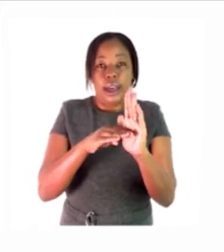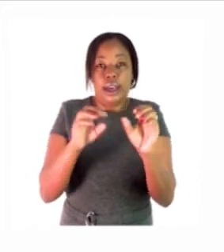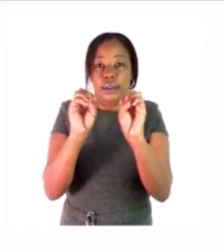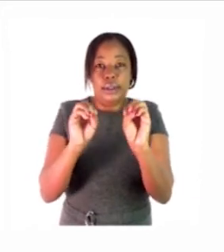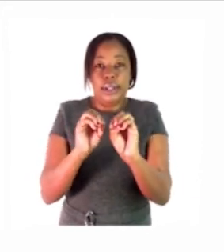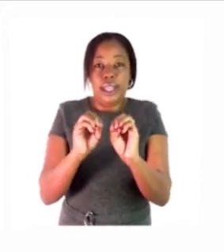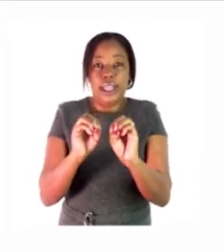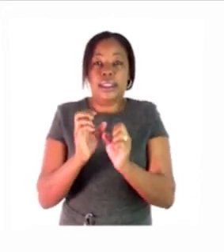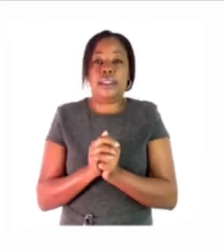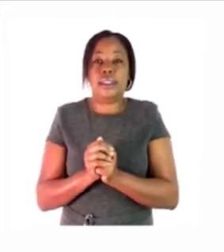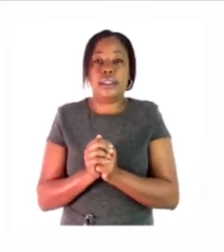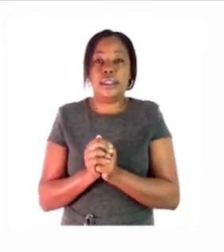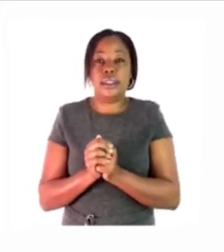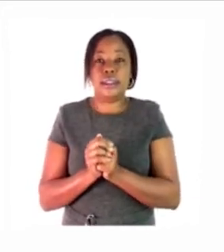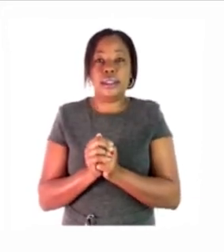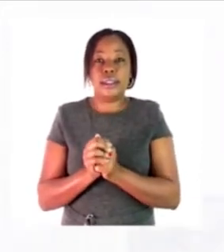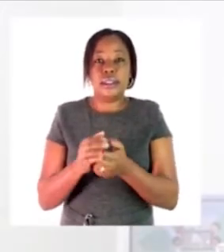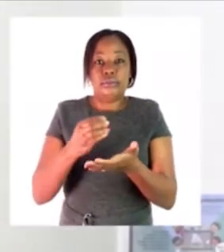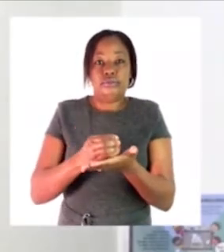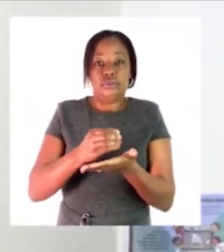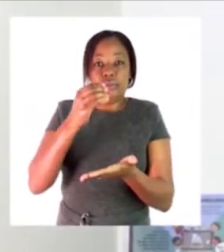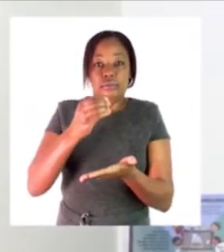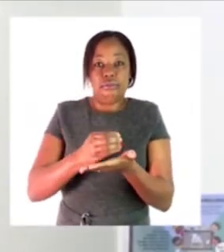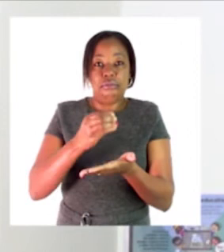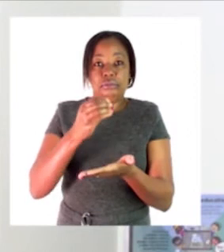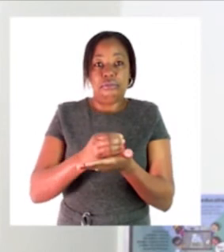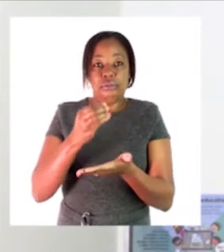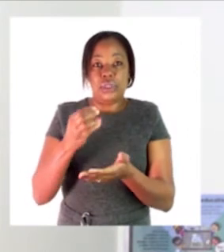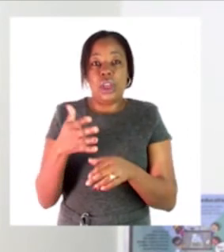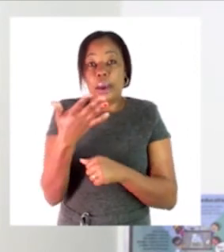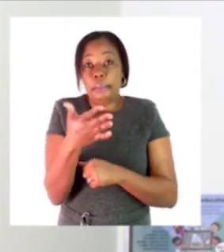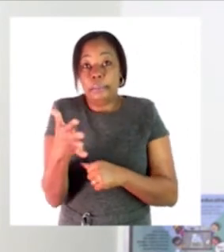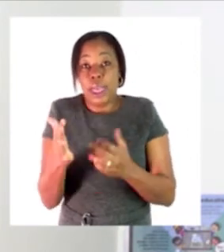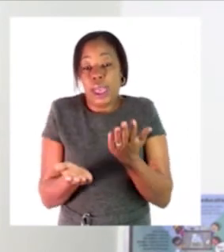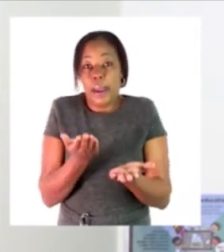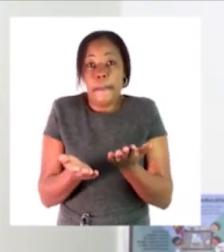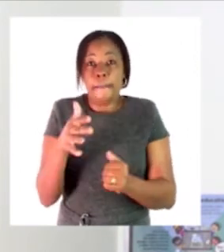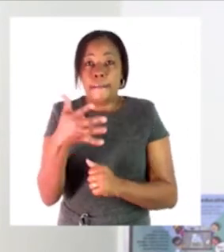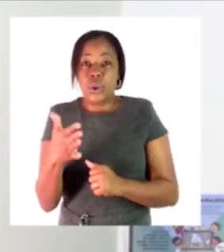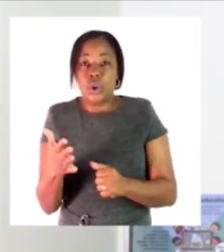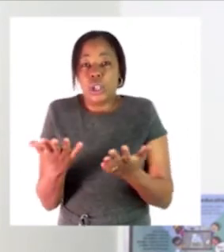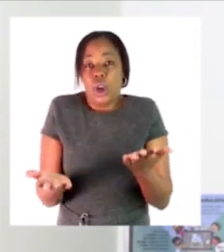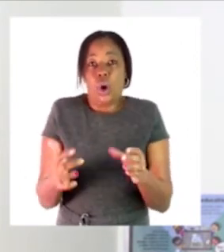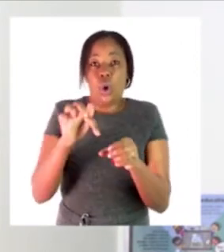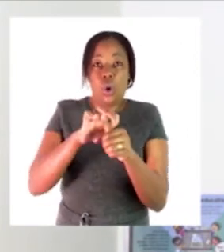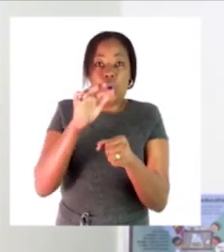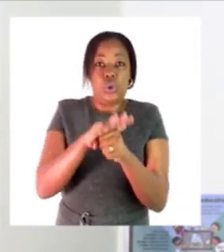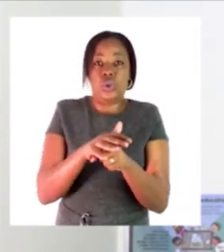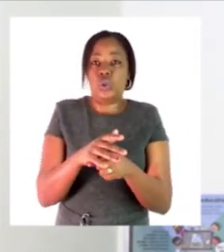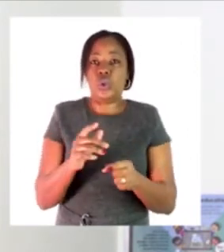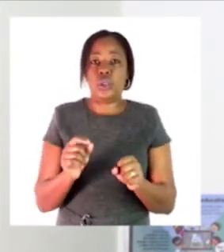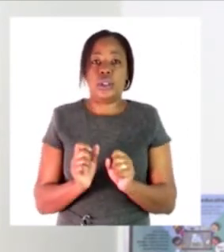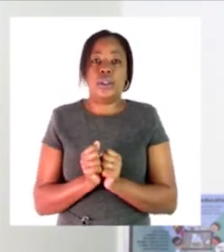capacity of this glass that is the amount of water or the amount of liquid that i pour in this glass that is